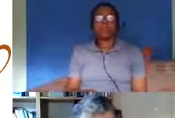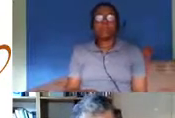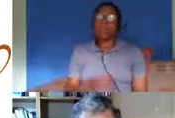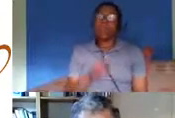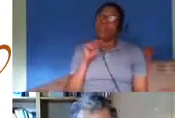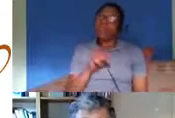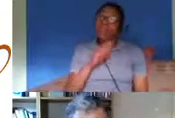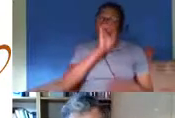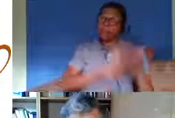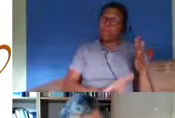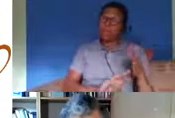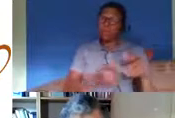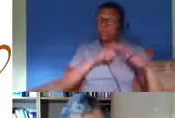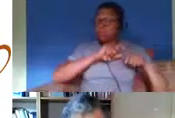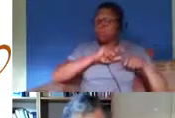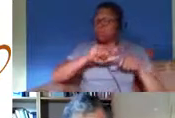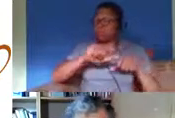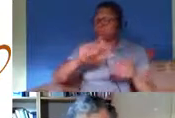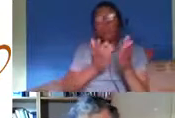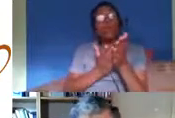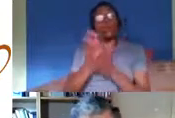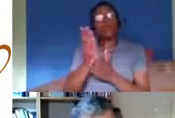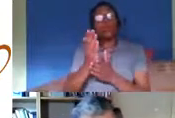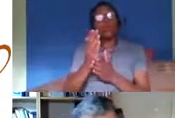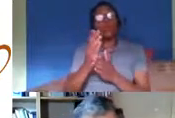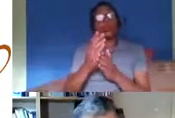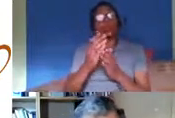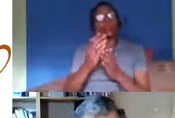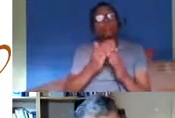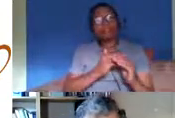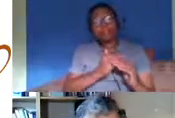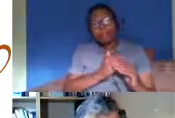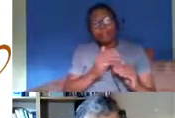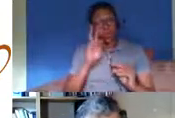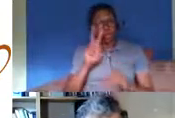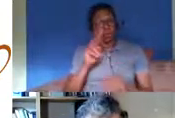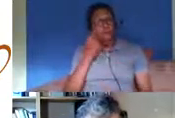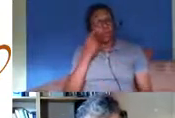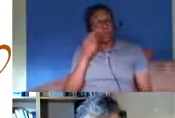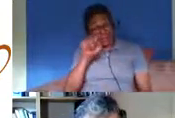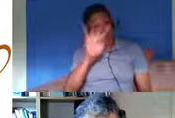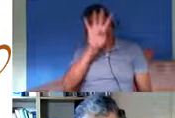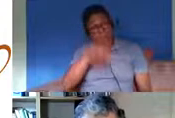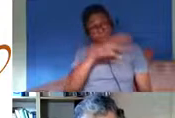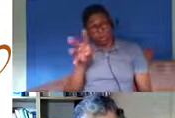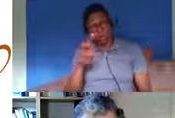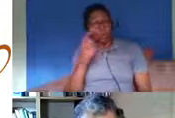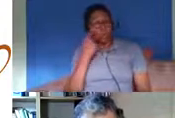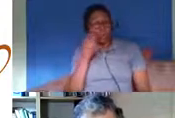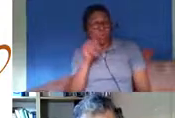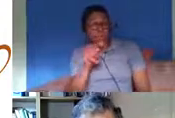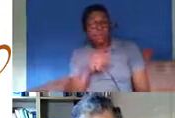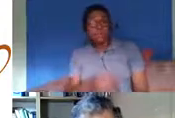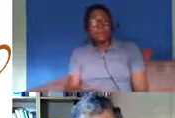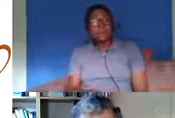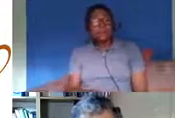deprivation persists through later life as well as as this chart shows that actually uh even amongst